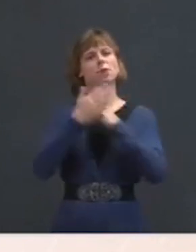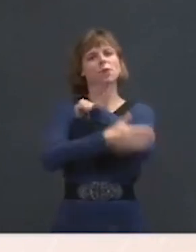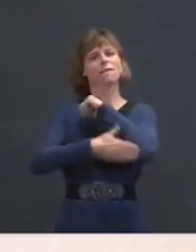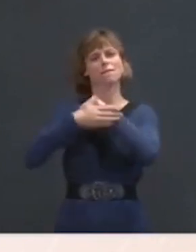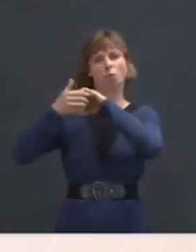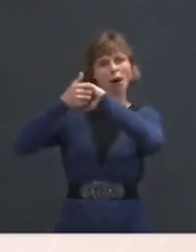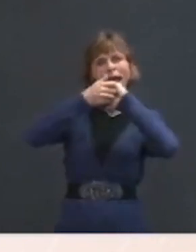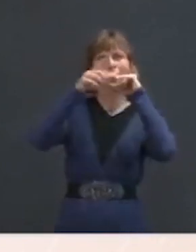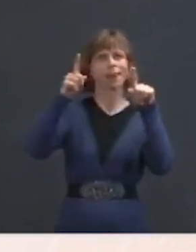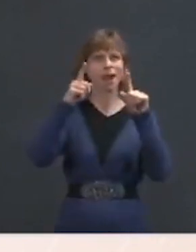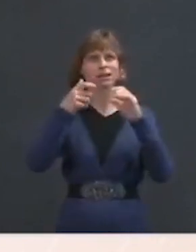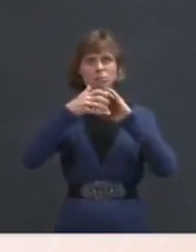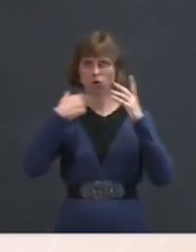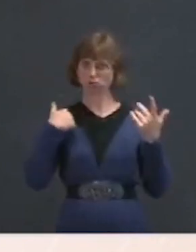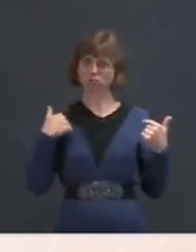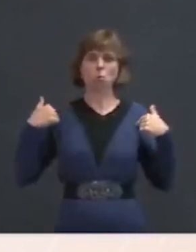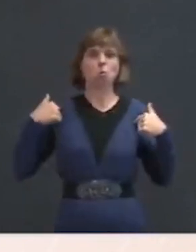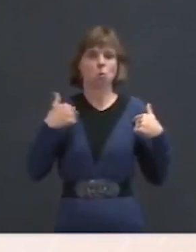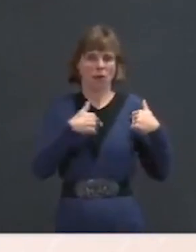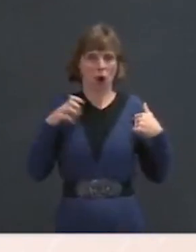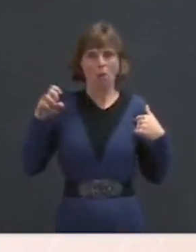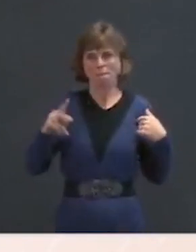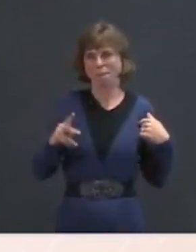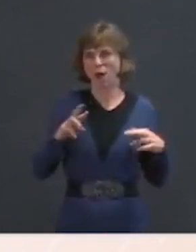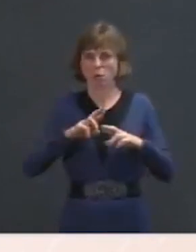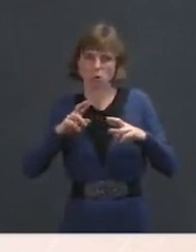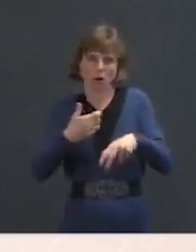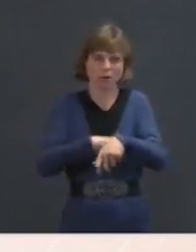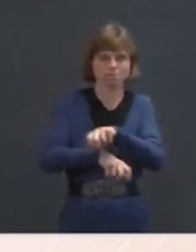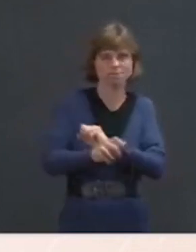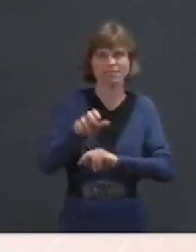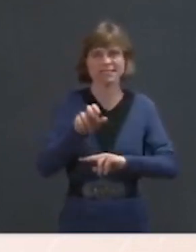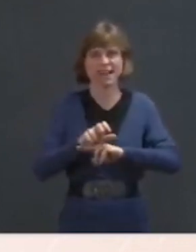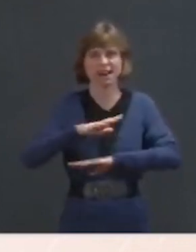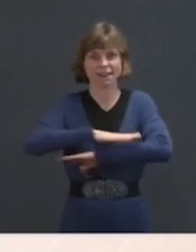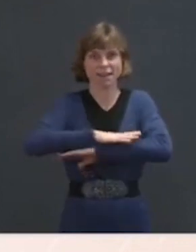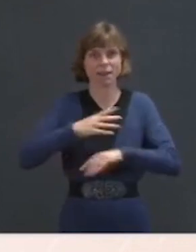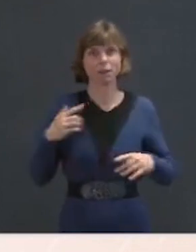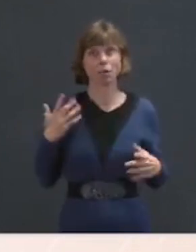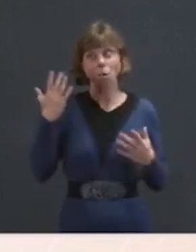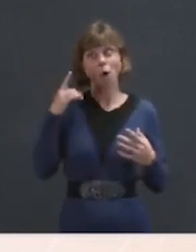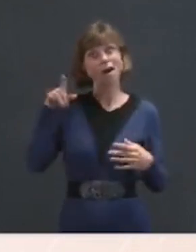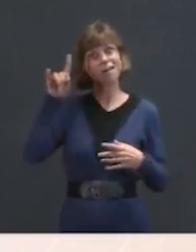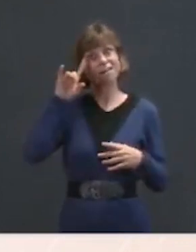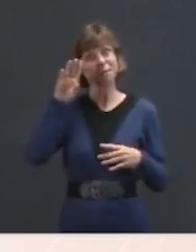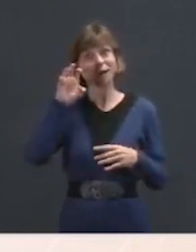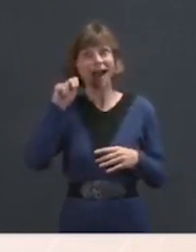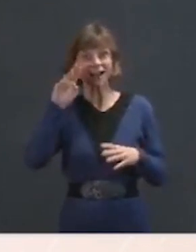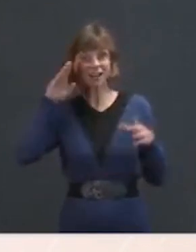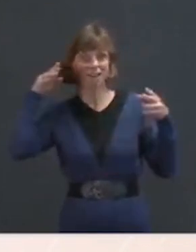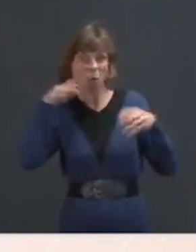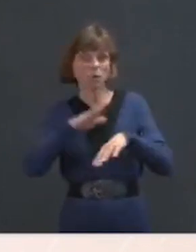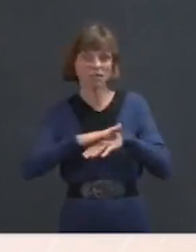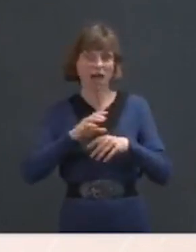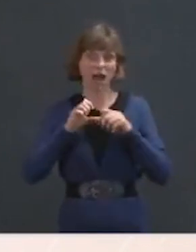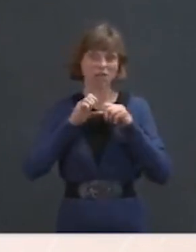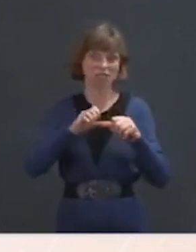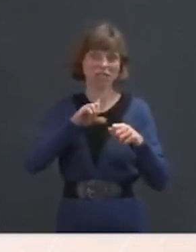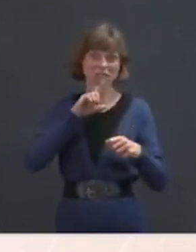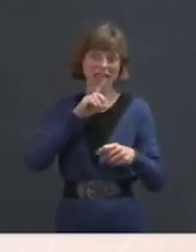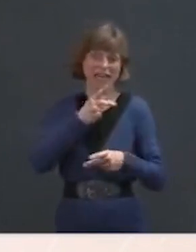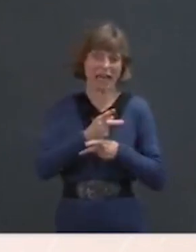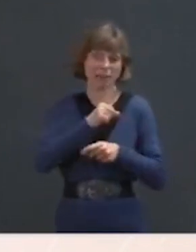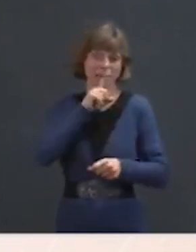back and we want a seat at the table – is by keeping his focus on his commitment he made on the campaign trail, which is building the